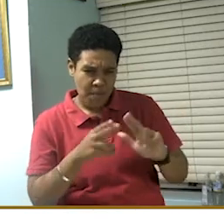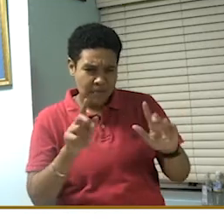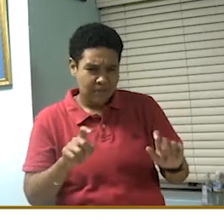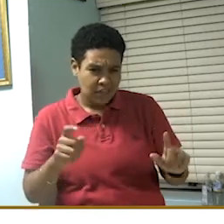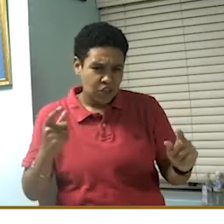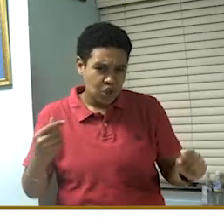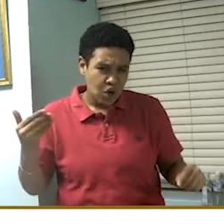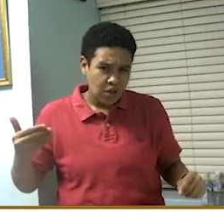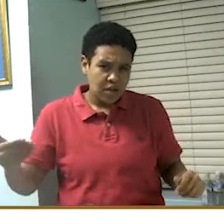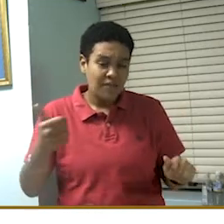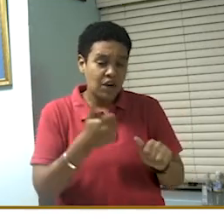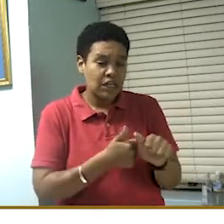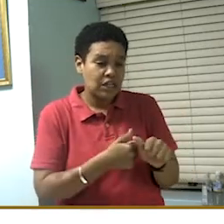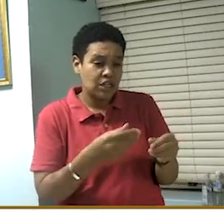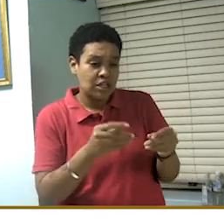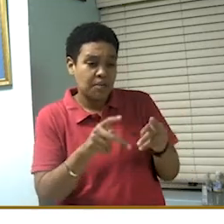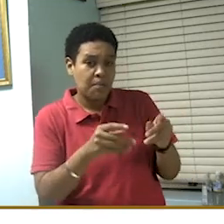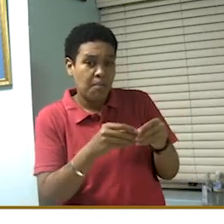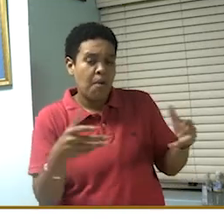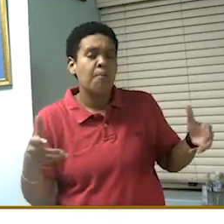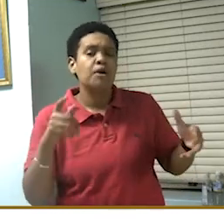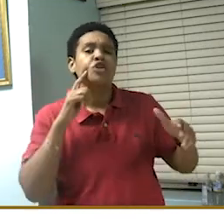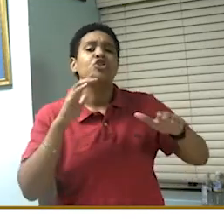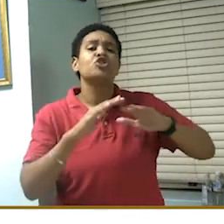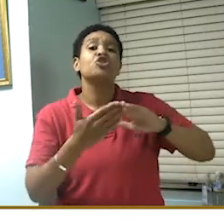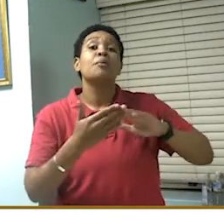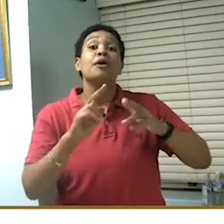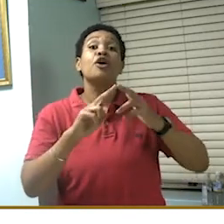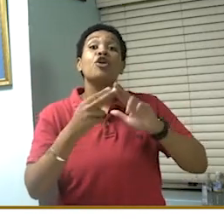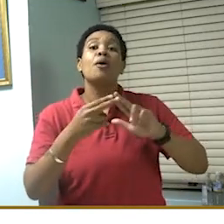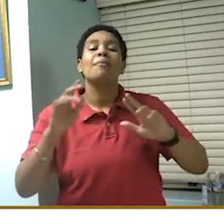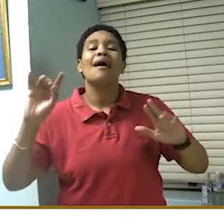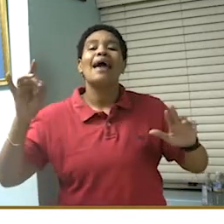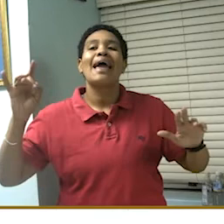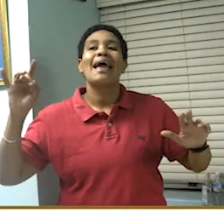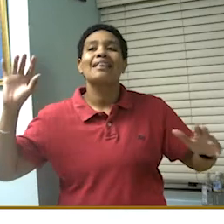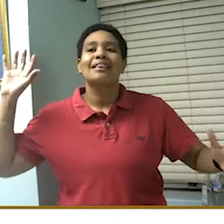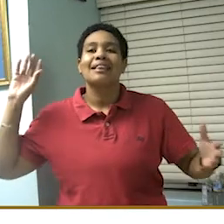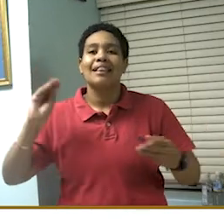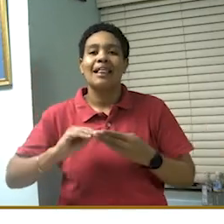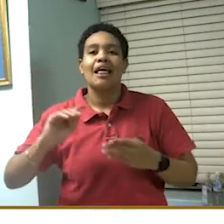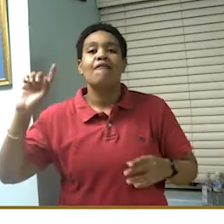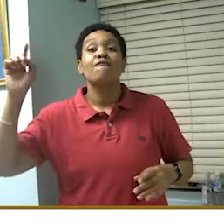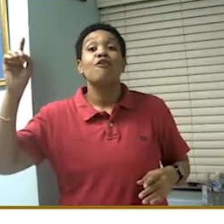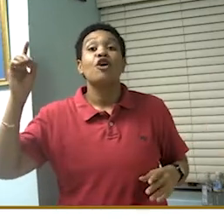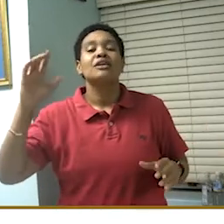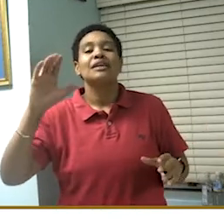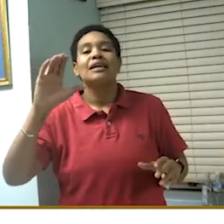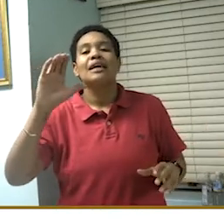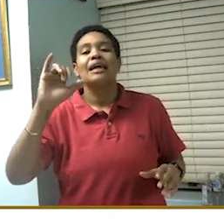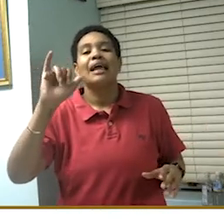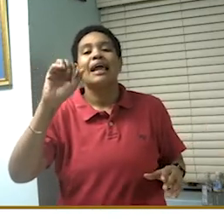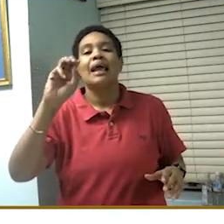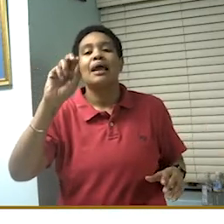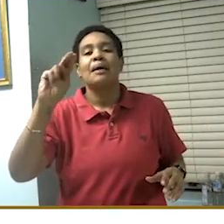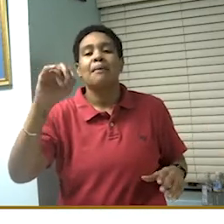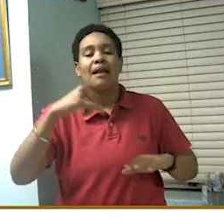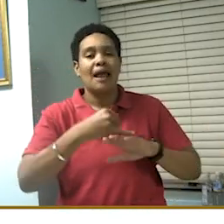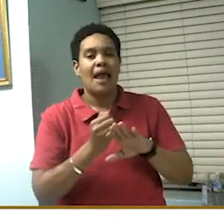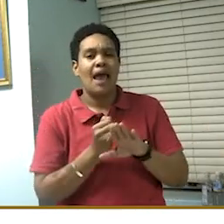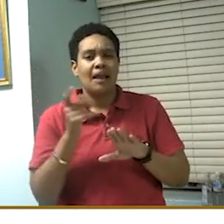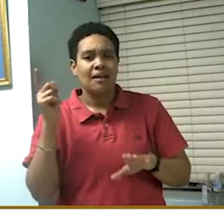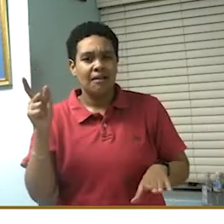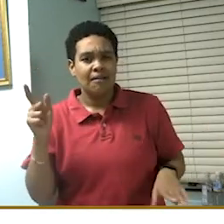tests per population, Jamaica ranked eighth. And first of Cayman Islands at